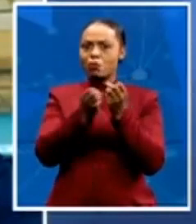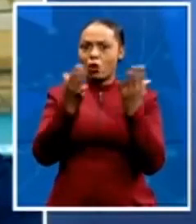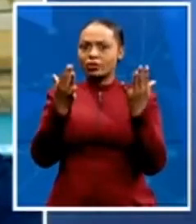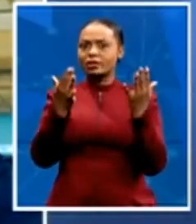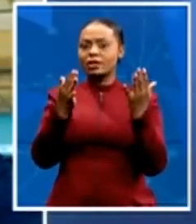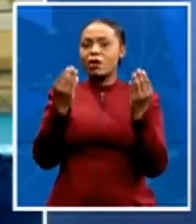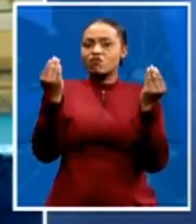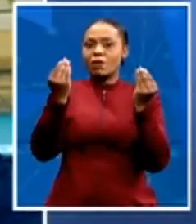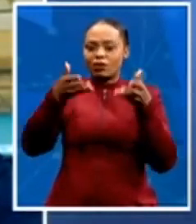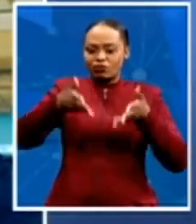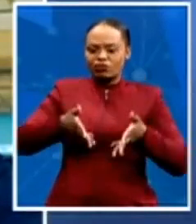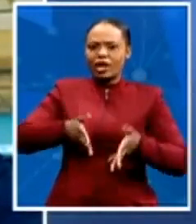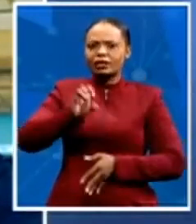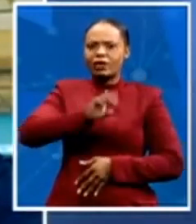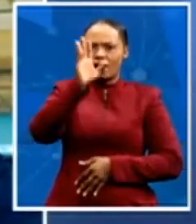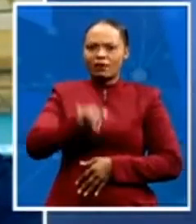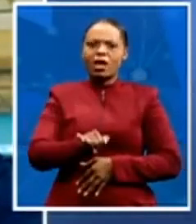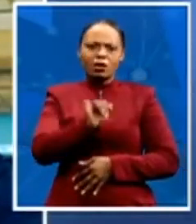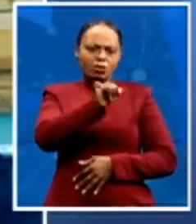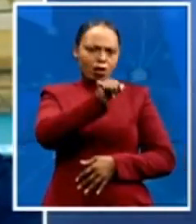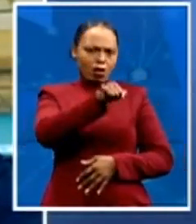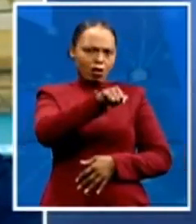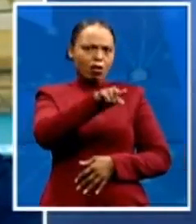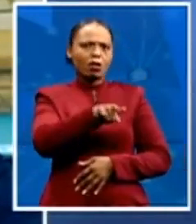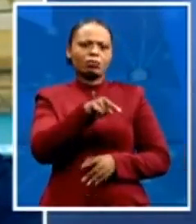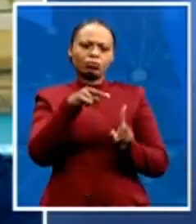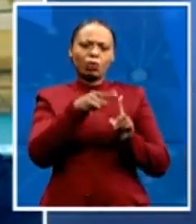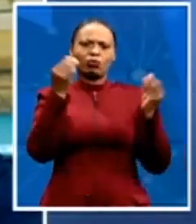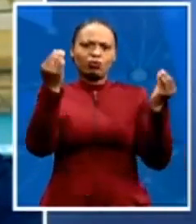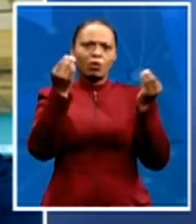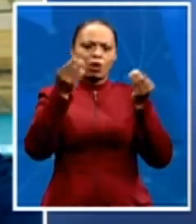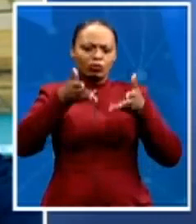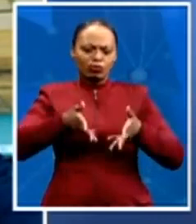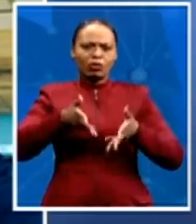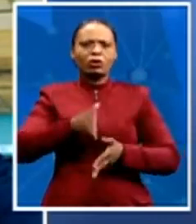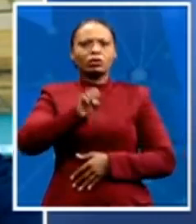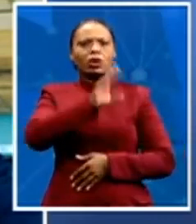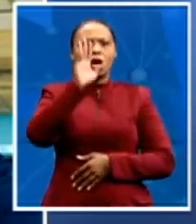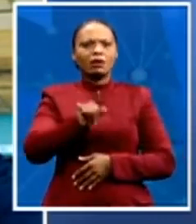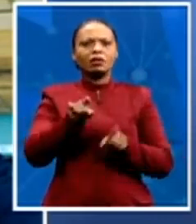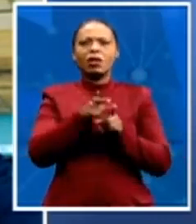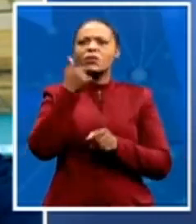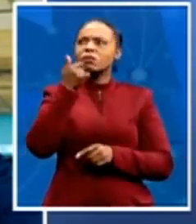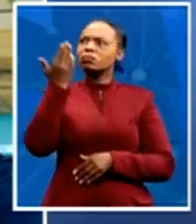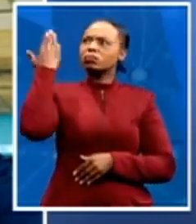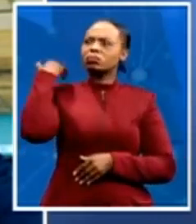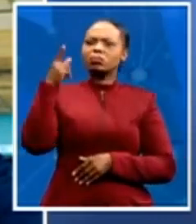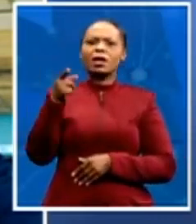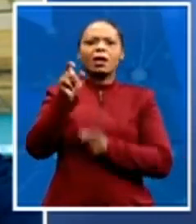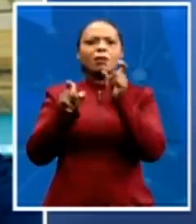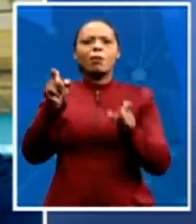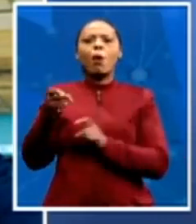South Africa. Even recently, you'd see people at the airport dressed in the T-shirts